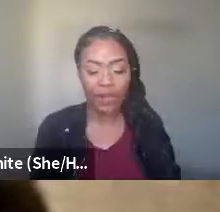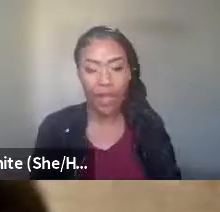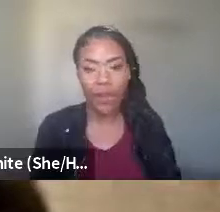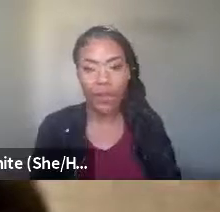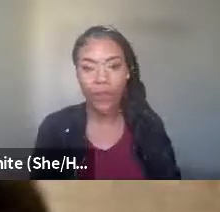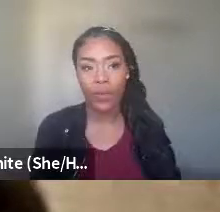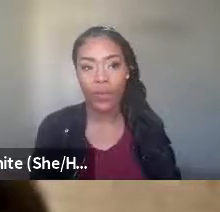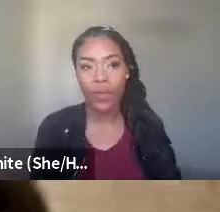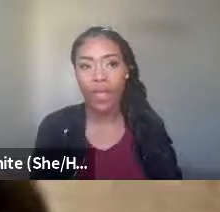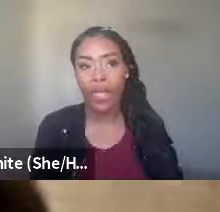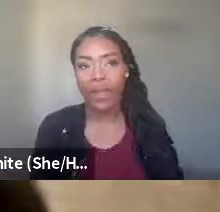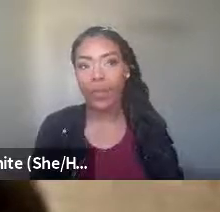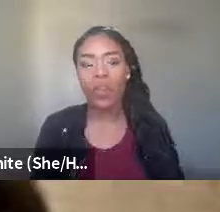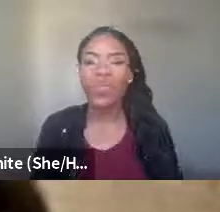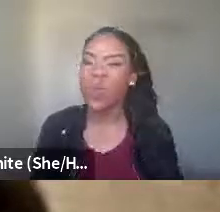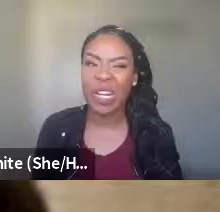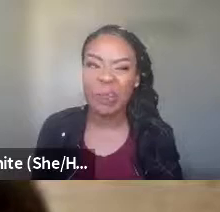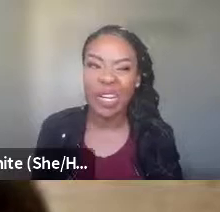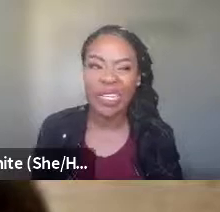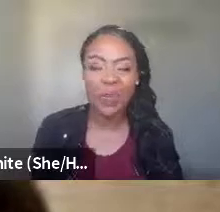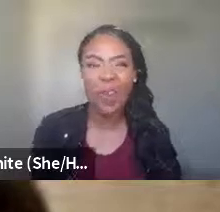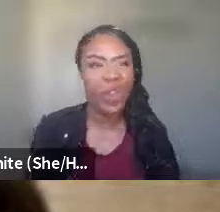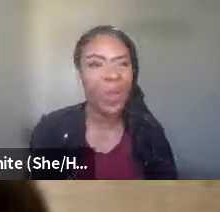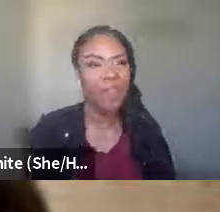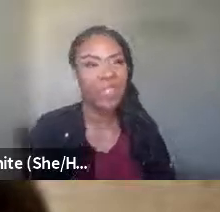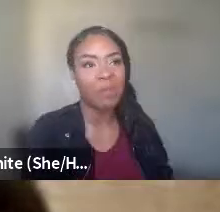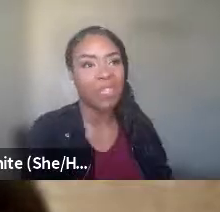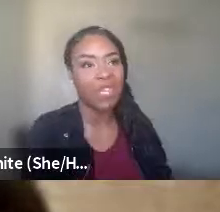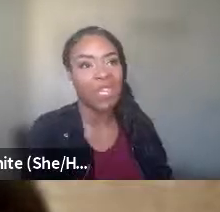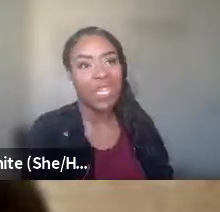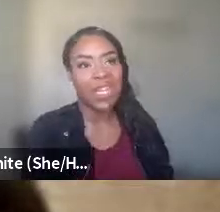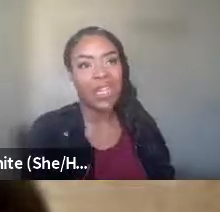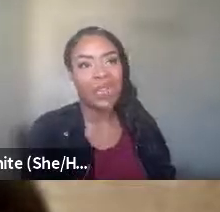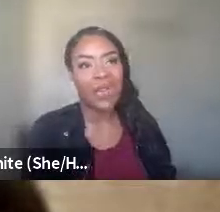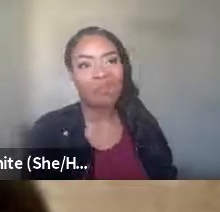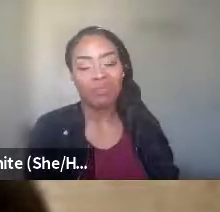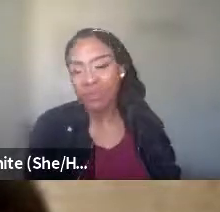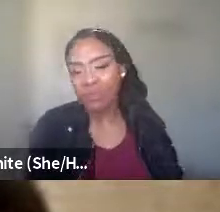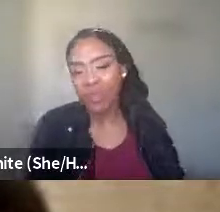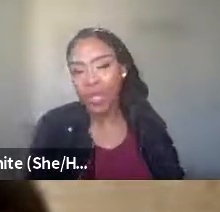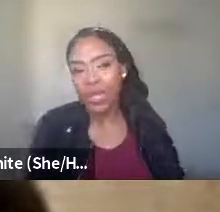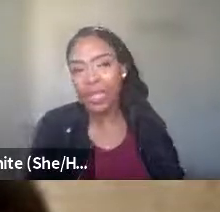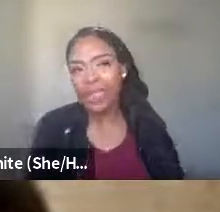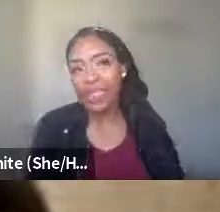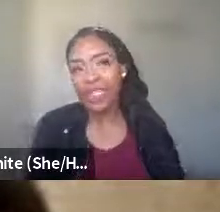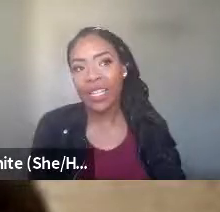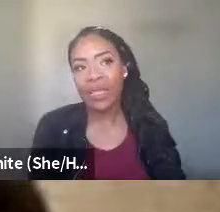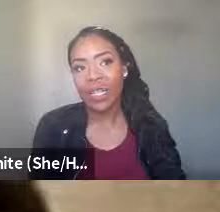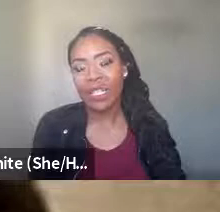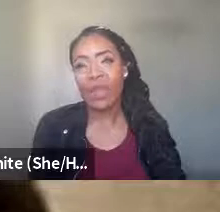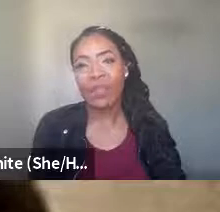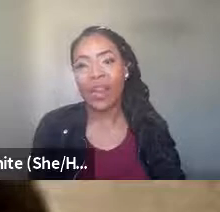years of not coming to school. And we don't know their experiences. We don't know if this is something that, you know, is,